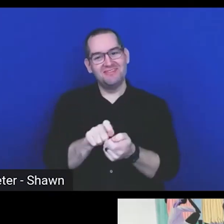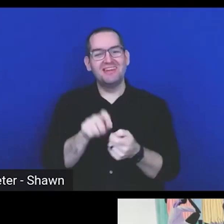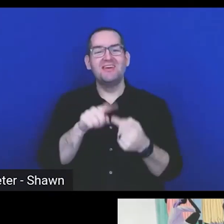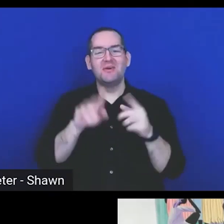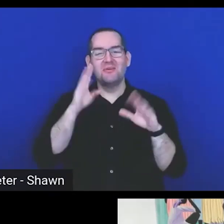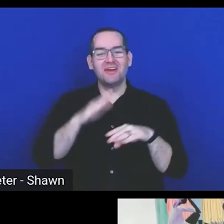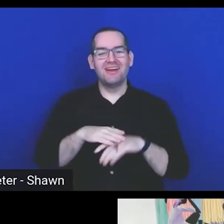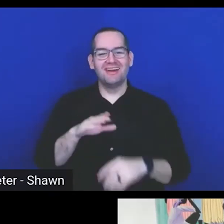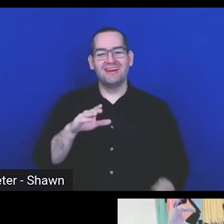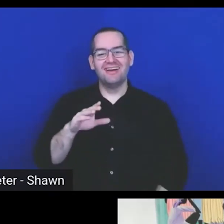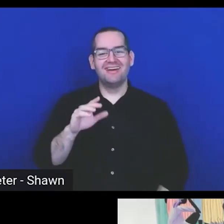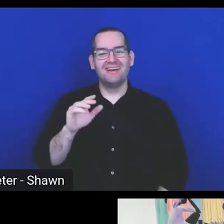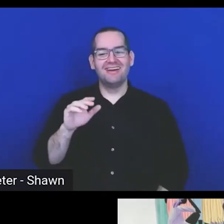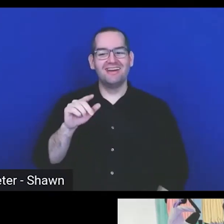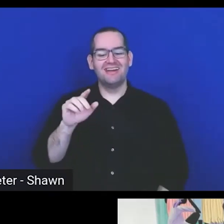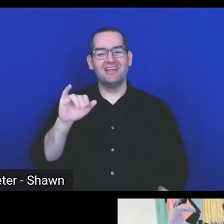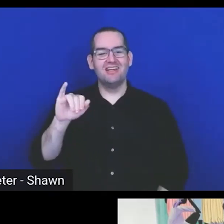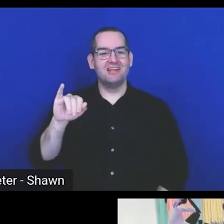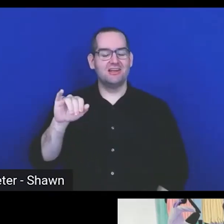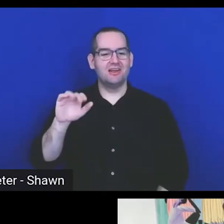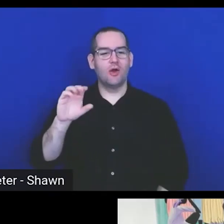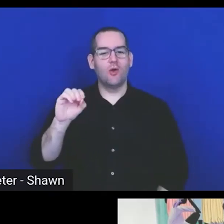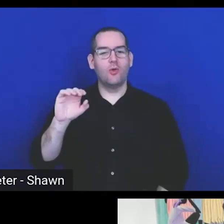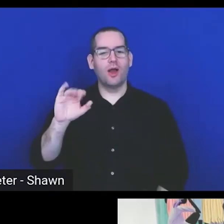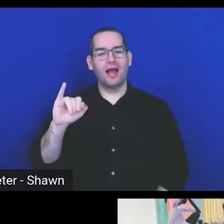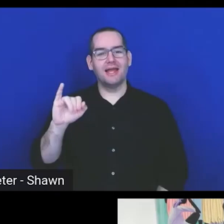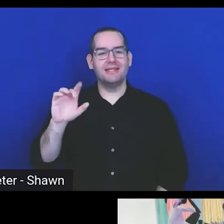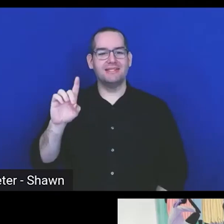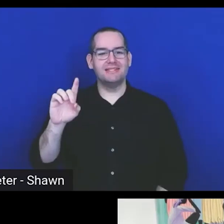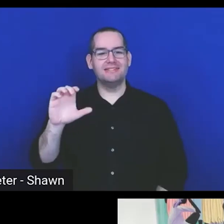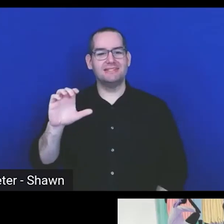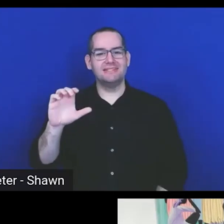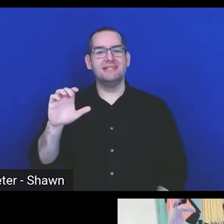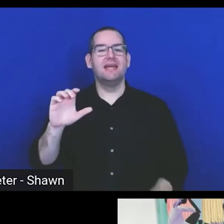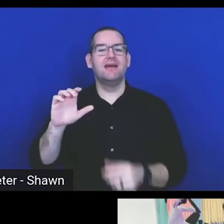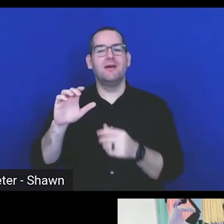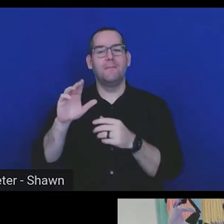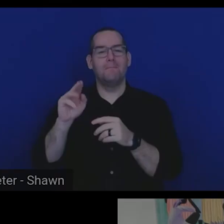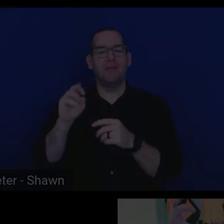JWT and OIDC off methods. So over to you, Guy.